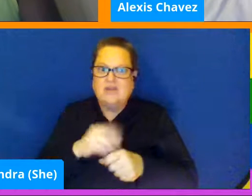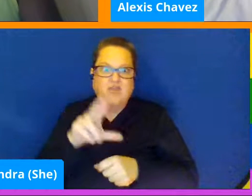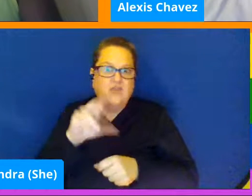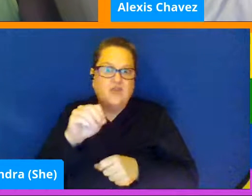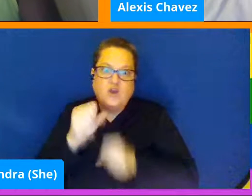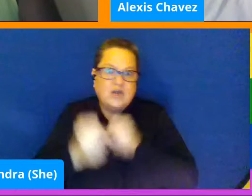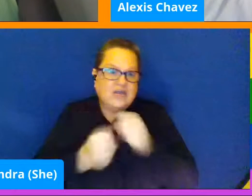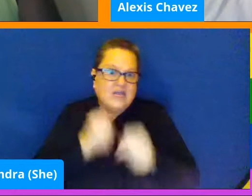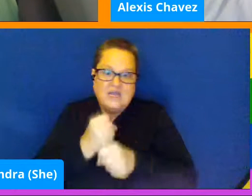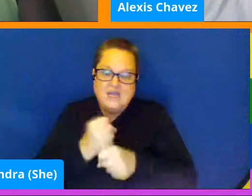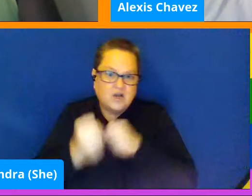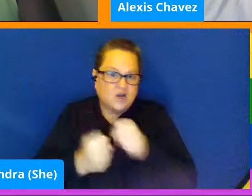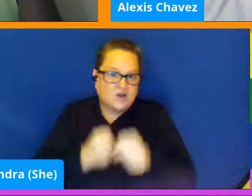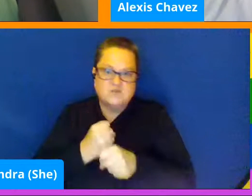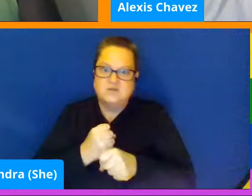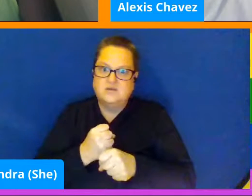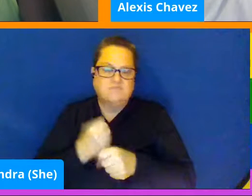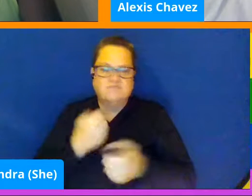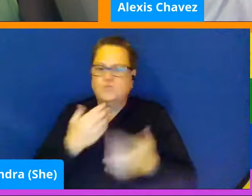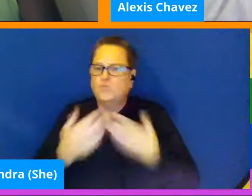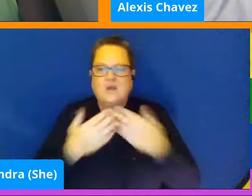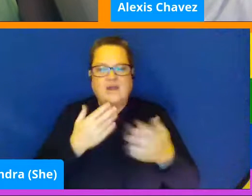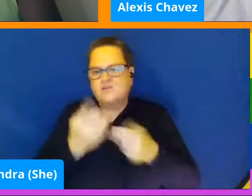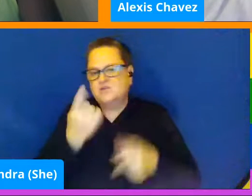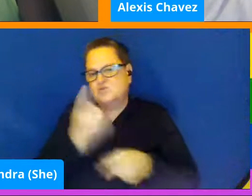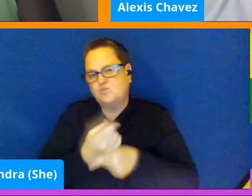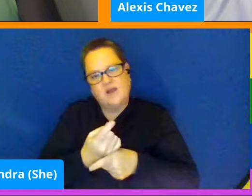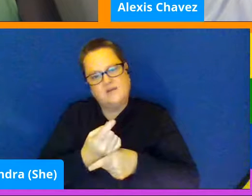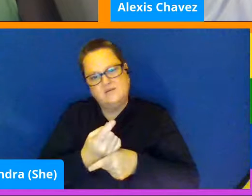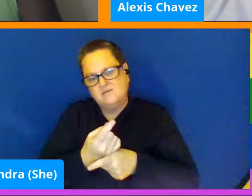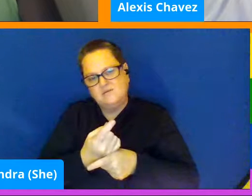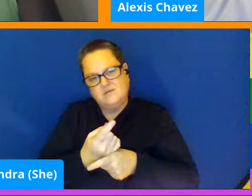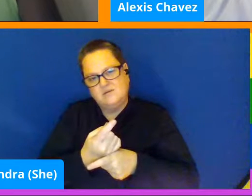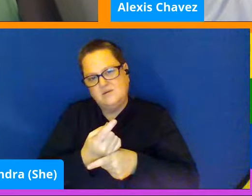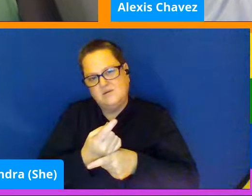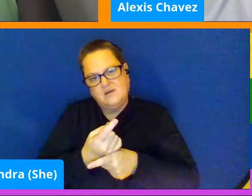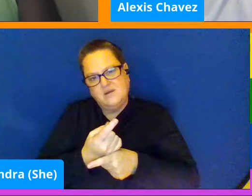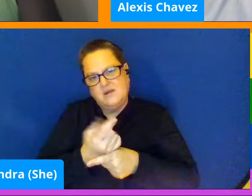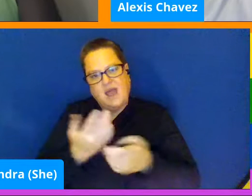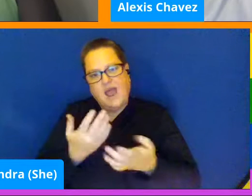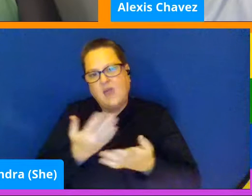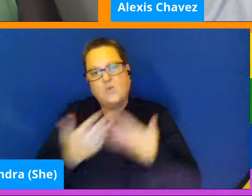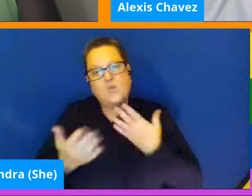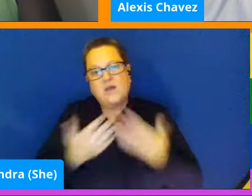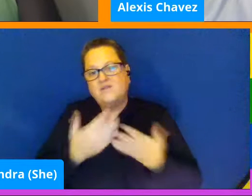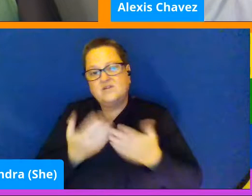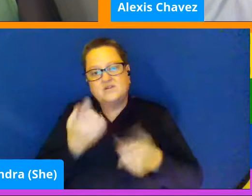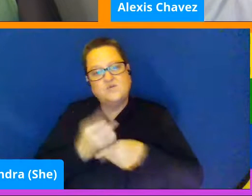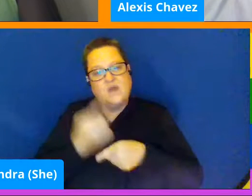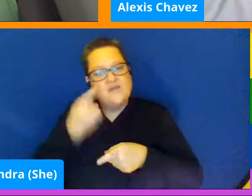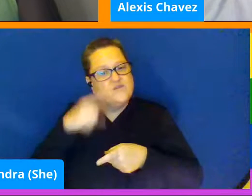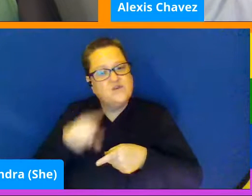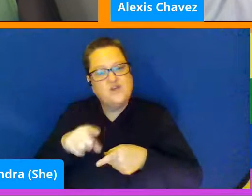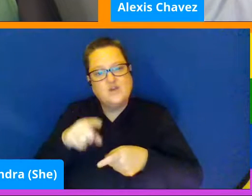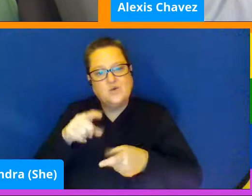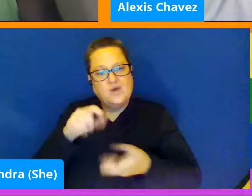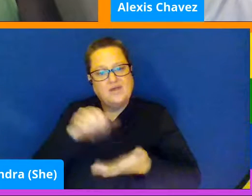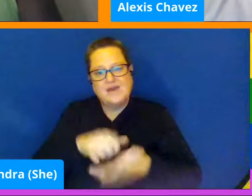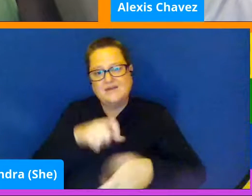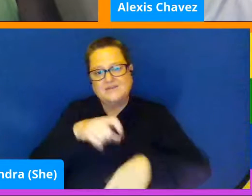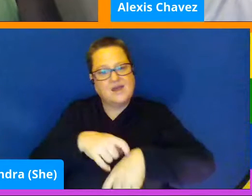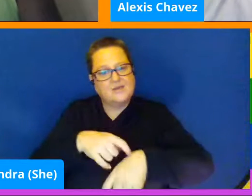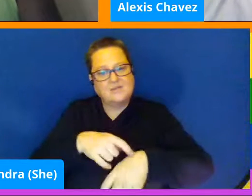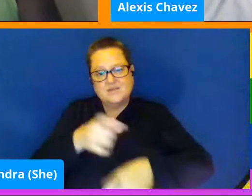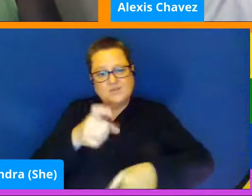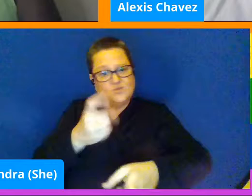Whenever it's right, we will be the right time. And whatever thing that you're doing the right time will be right for you, whether that